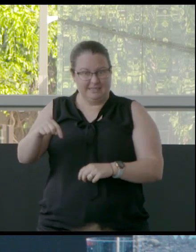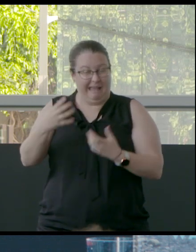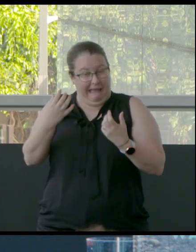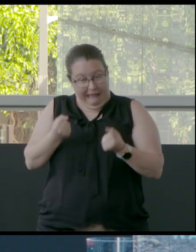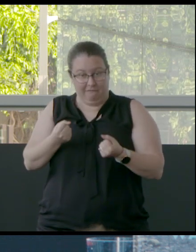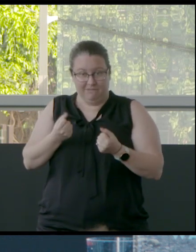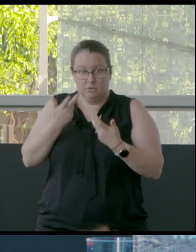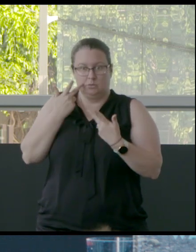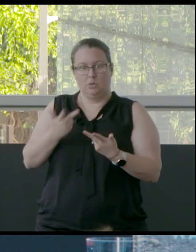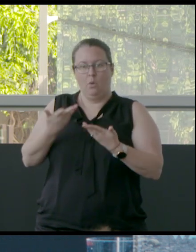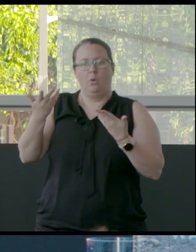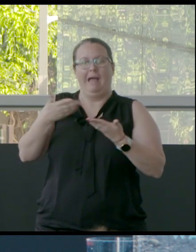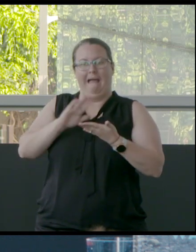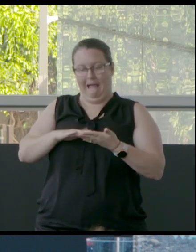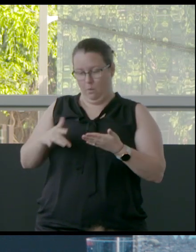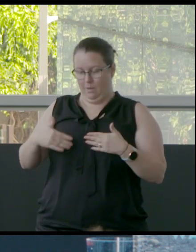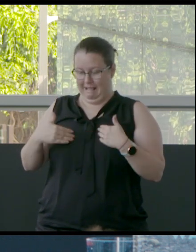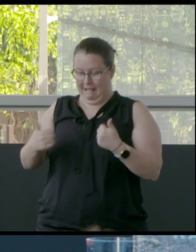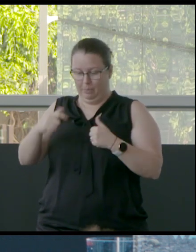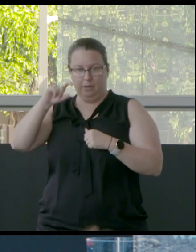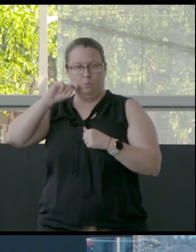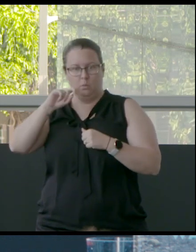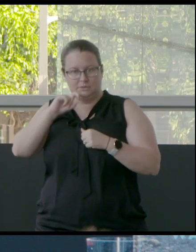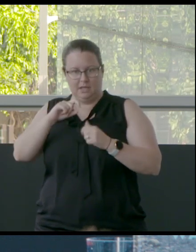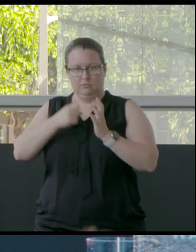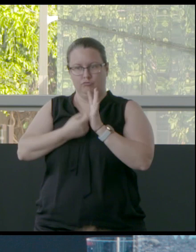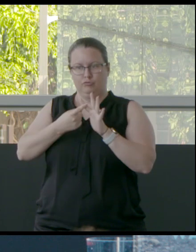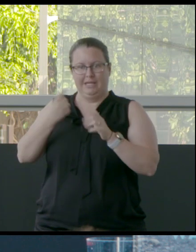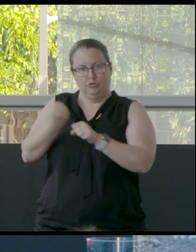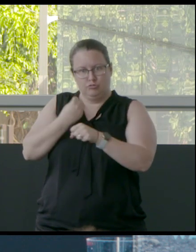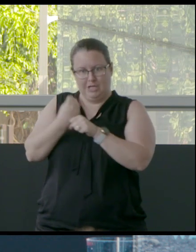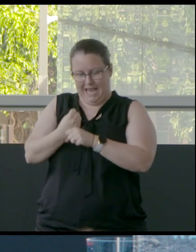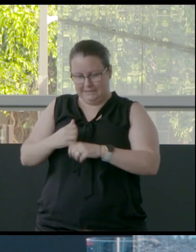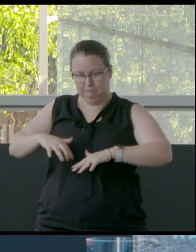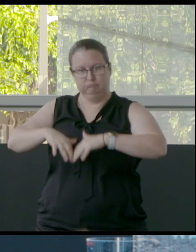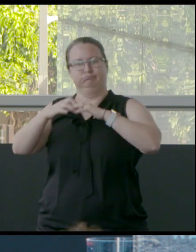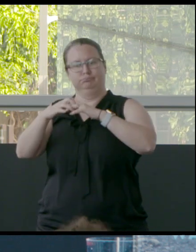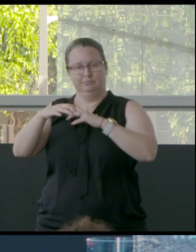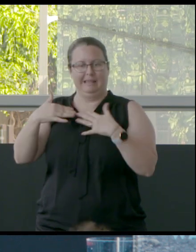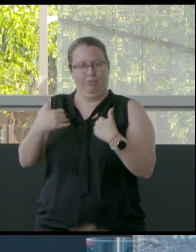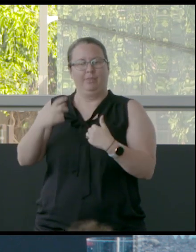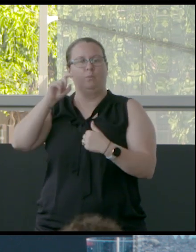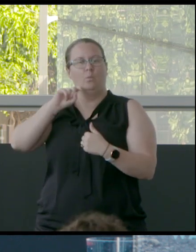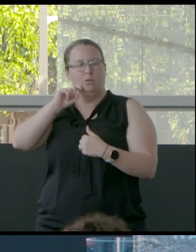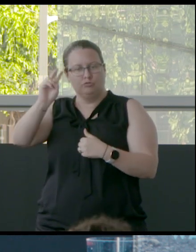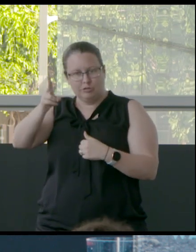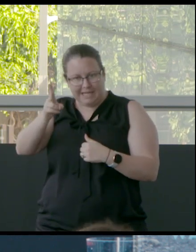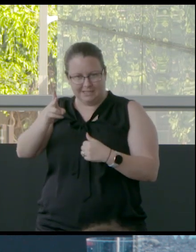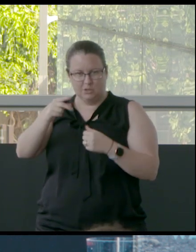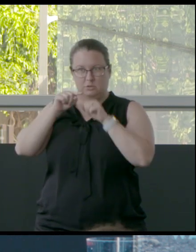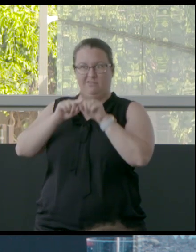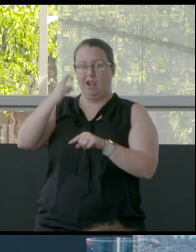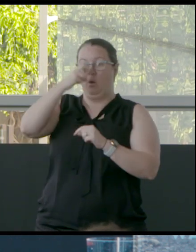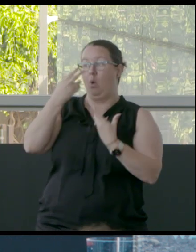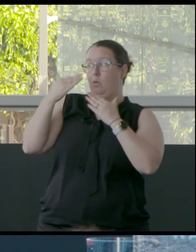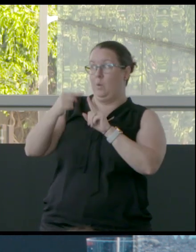of practice where you can see healthy practice recreating healthy growth within the country. So it's just a matter of following that